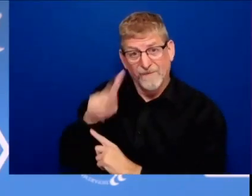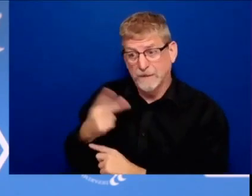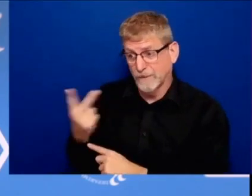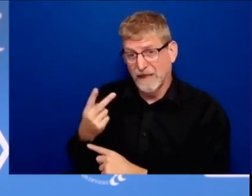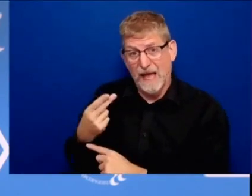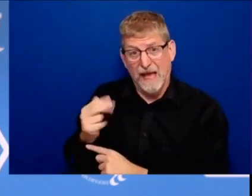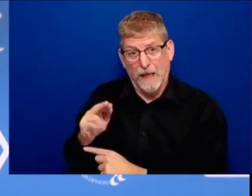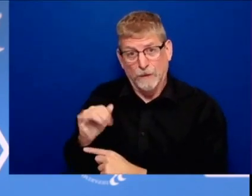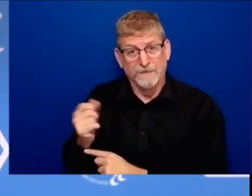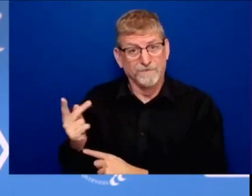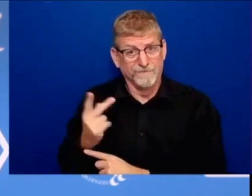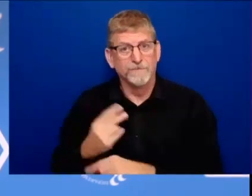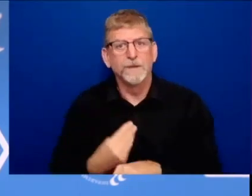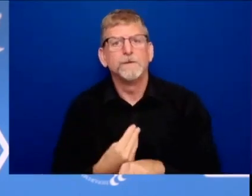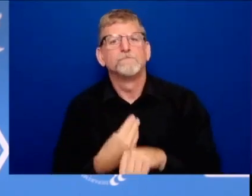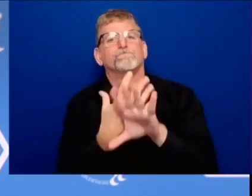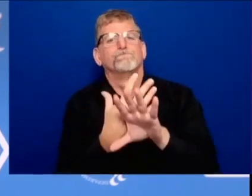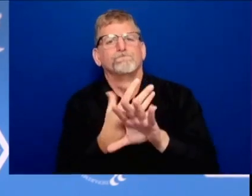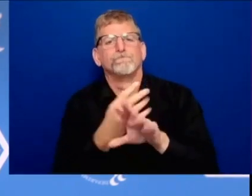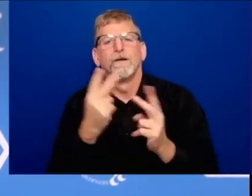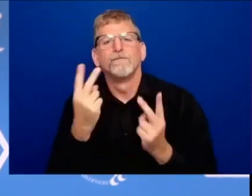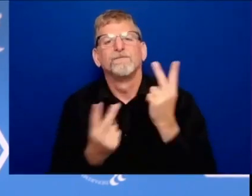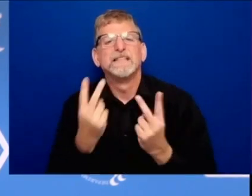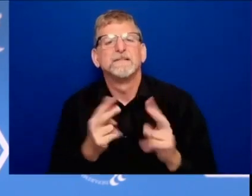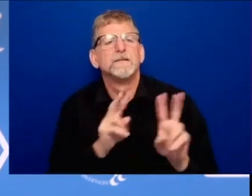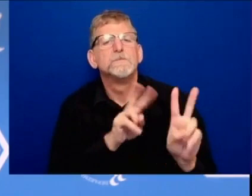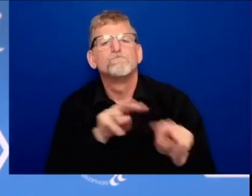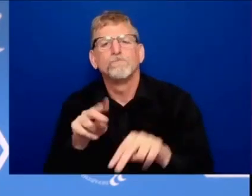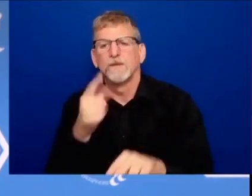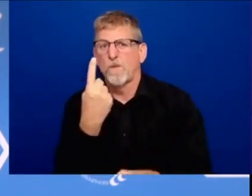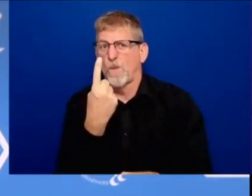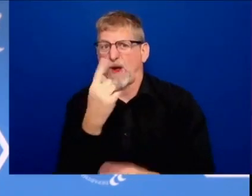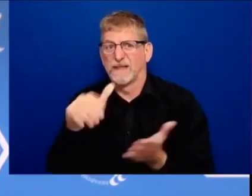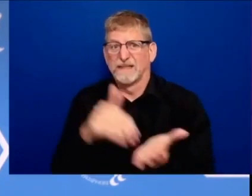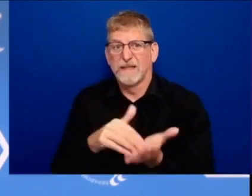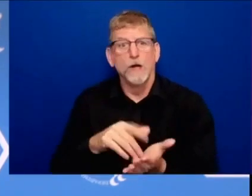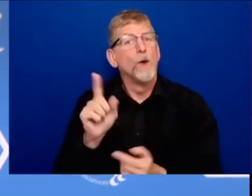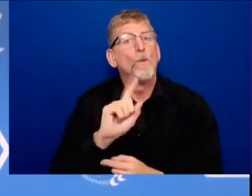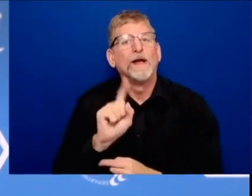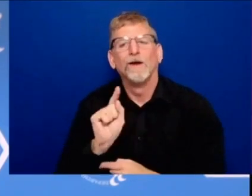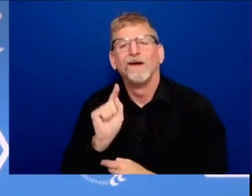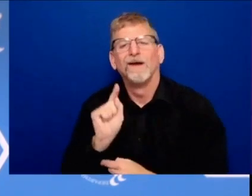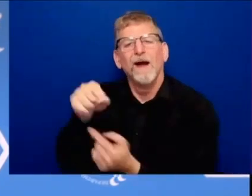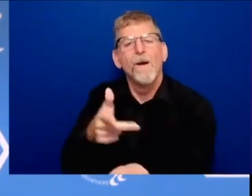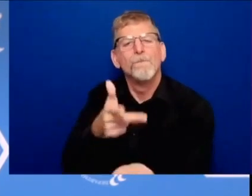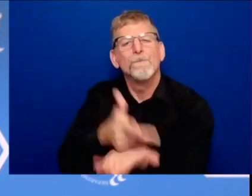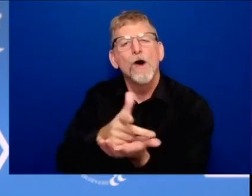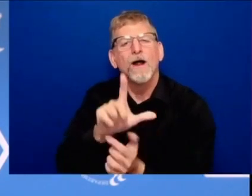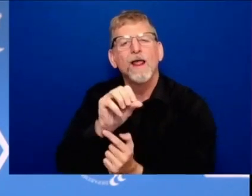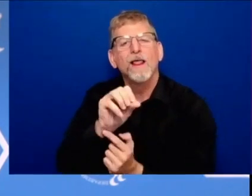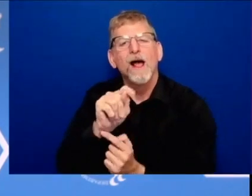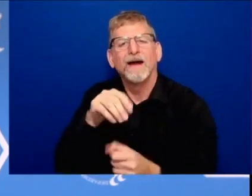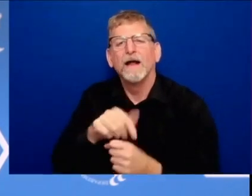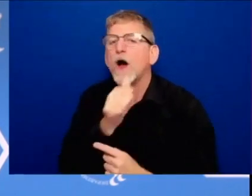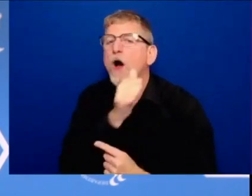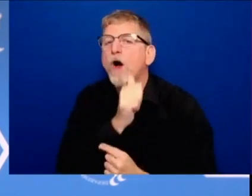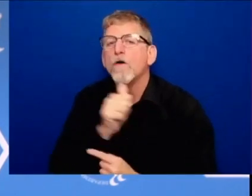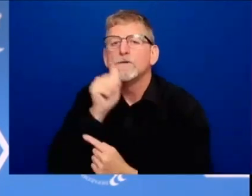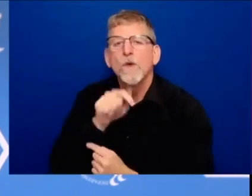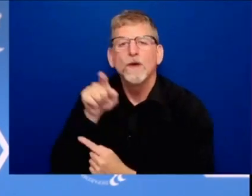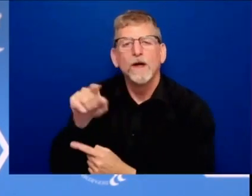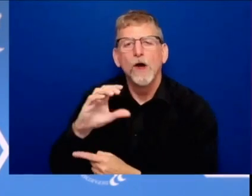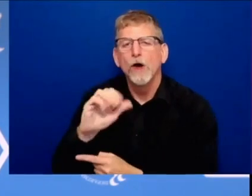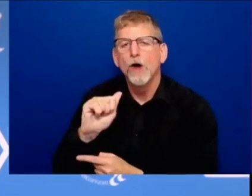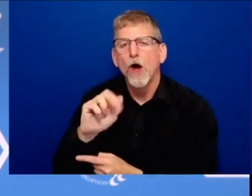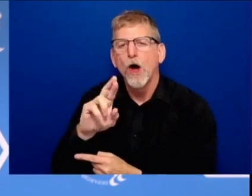supported vaccine center in a parking lot of the arizona cardinal stadium in glendale arizona it's